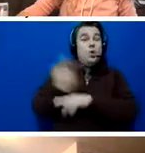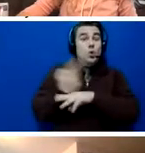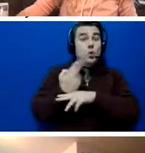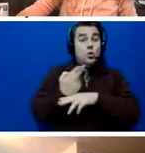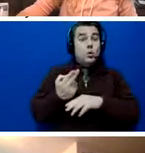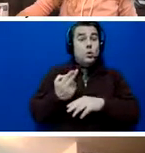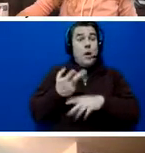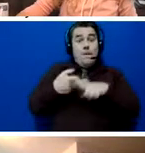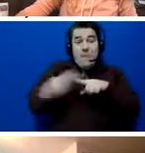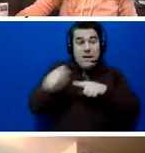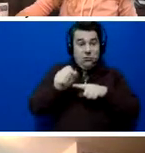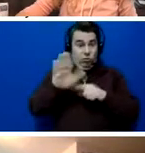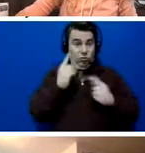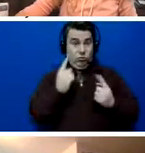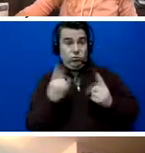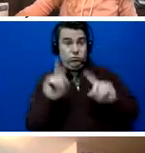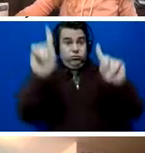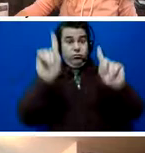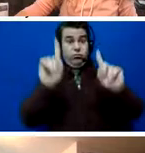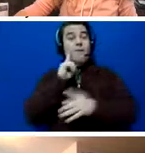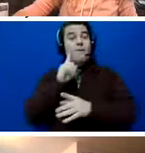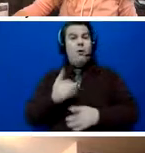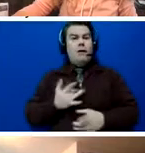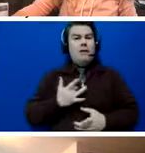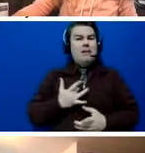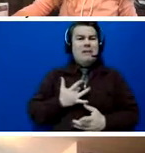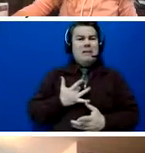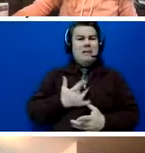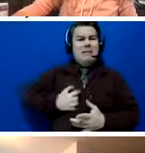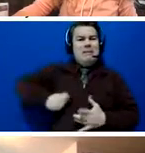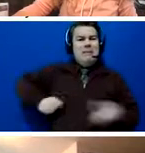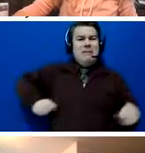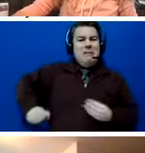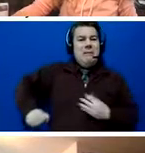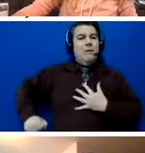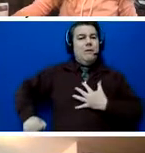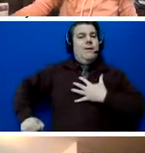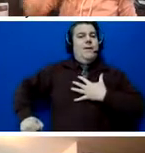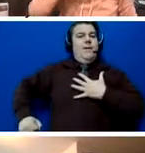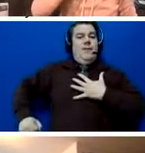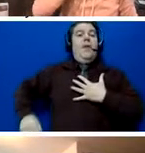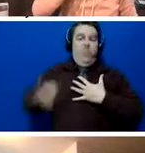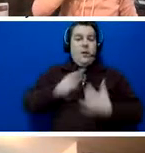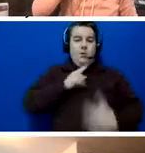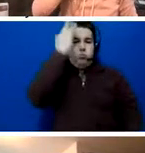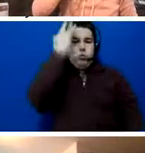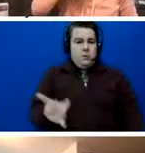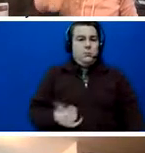plexus to replace that feeling. That is your why. Now the outcome,